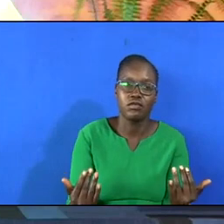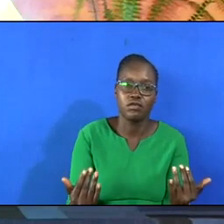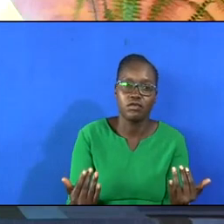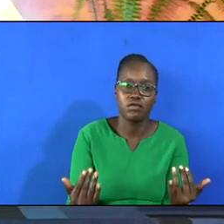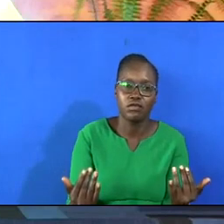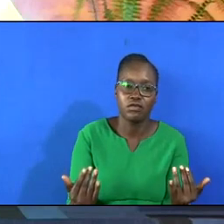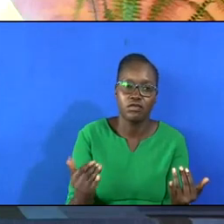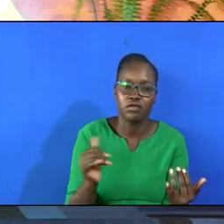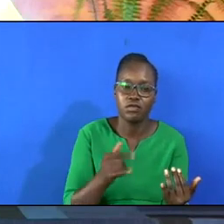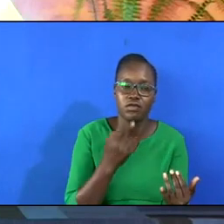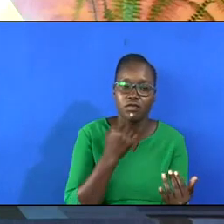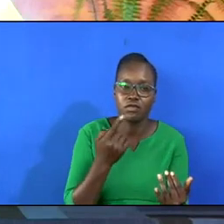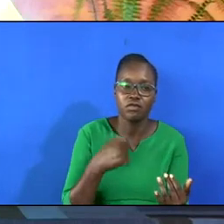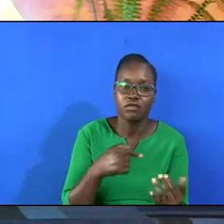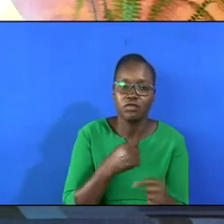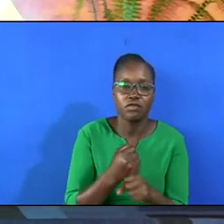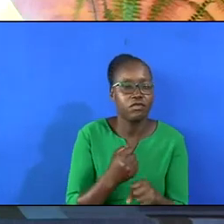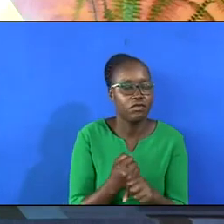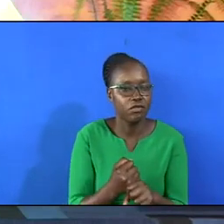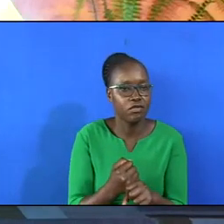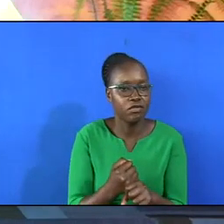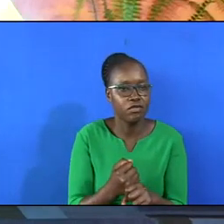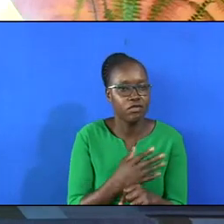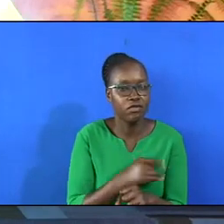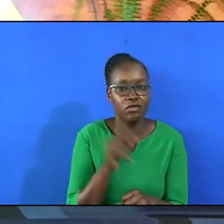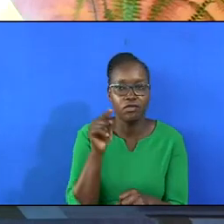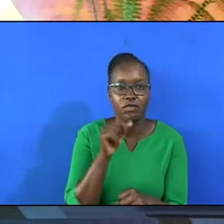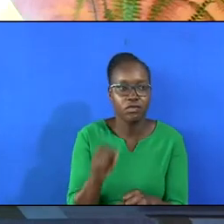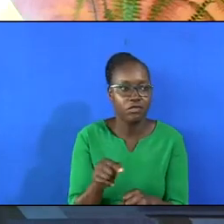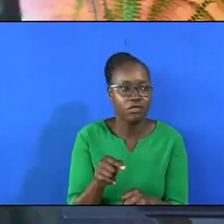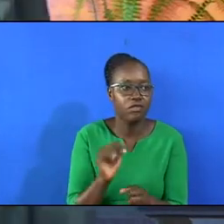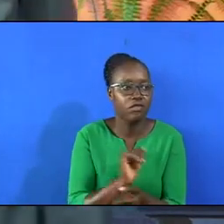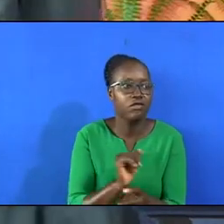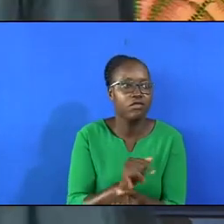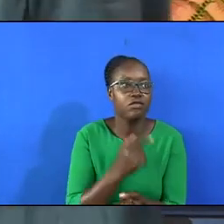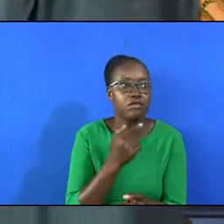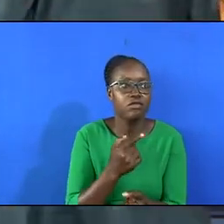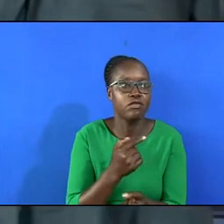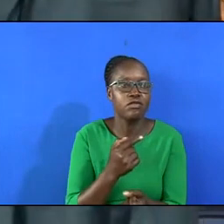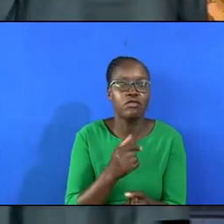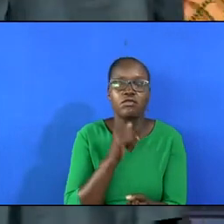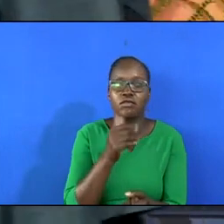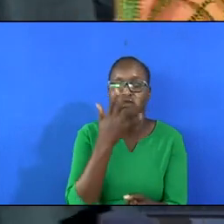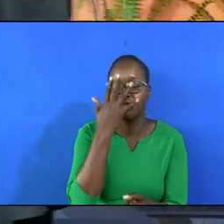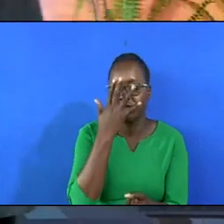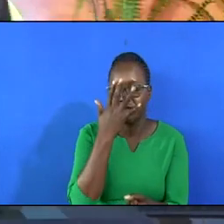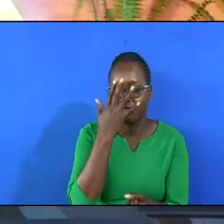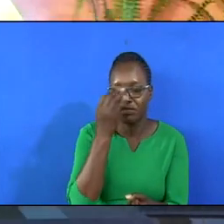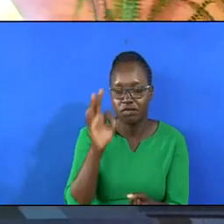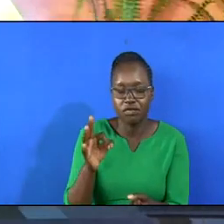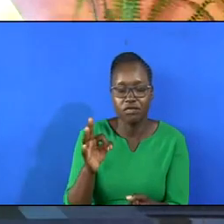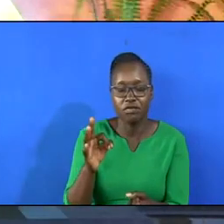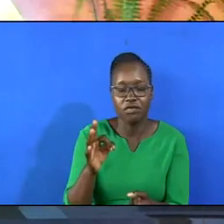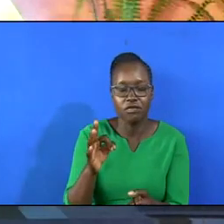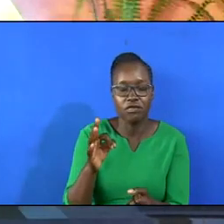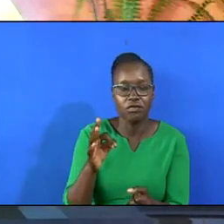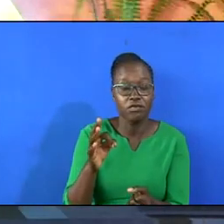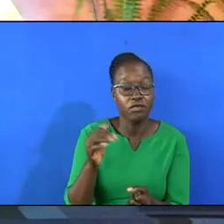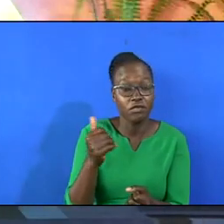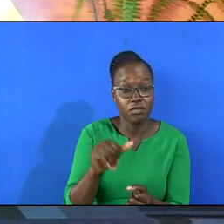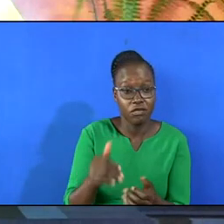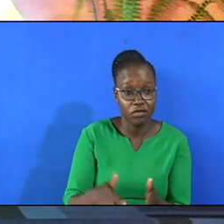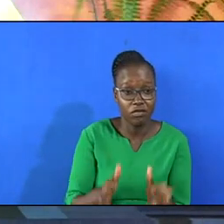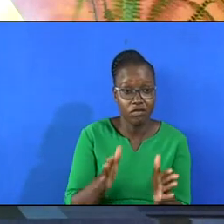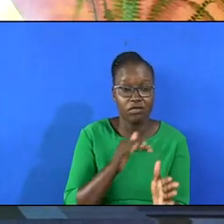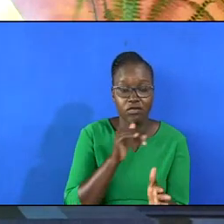that he commands us to do and therefore Paul says I'm not ashamed in any